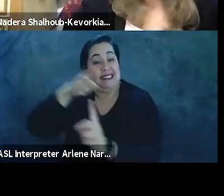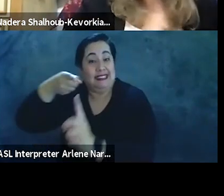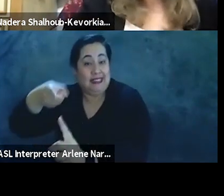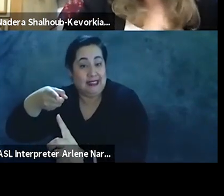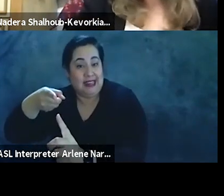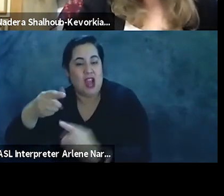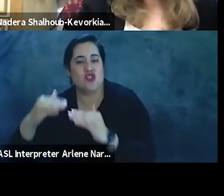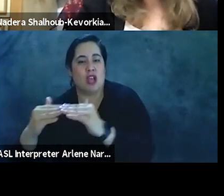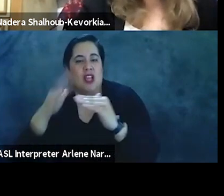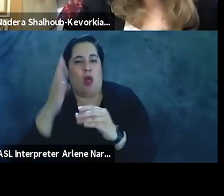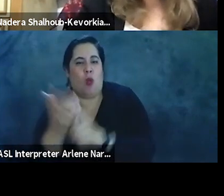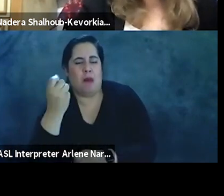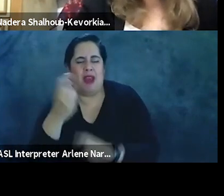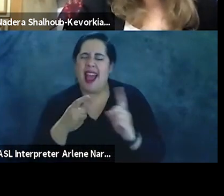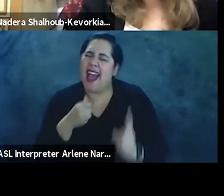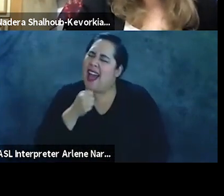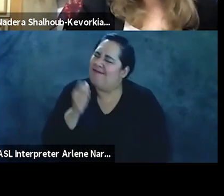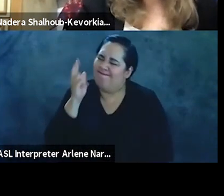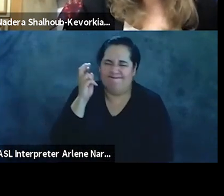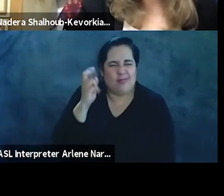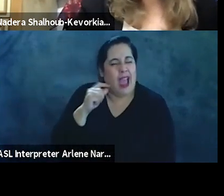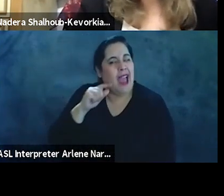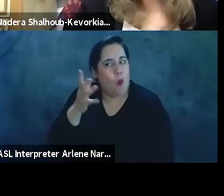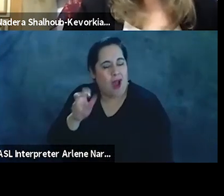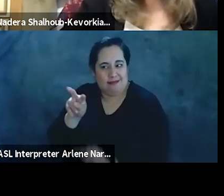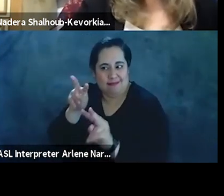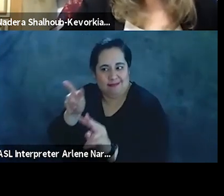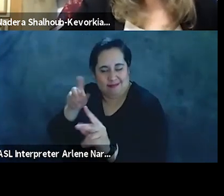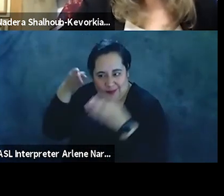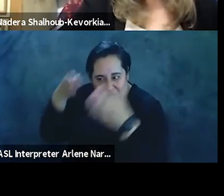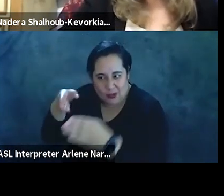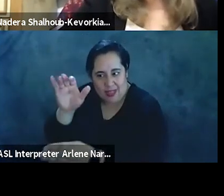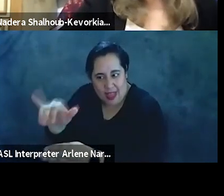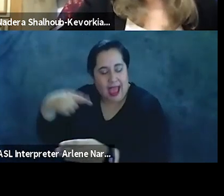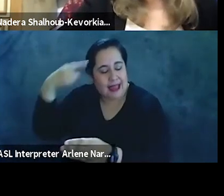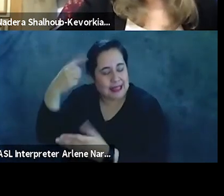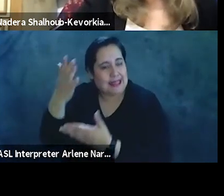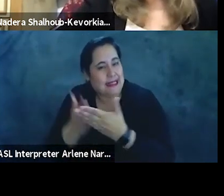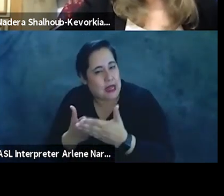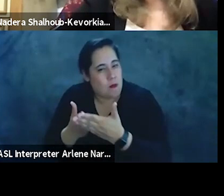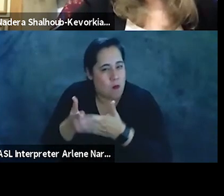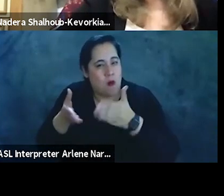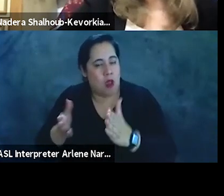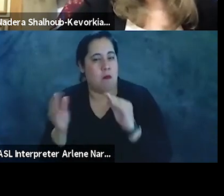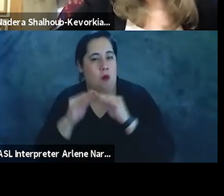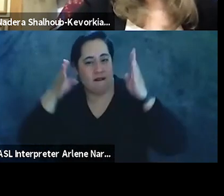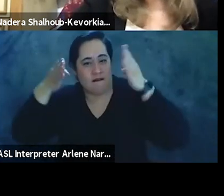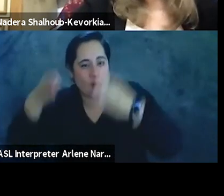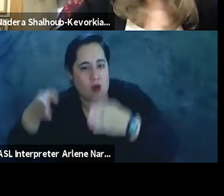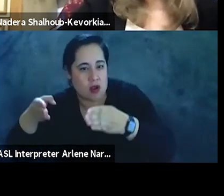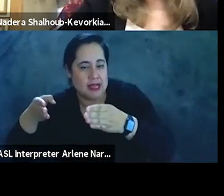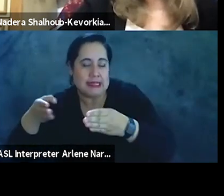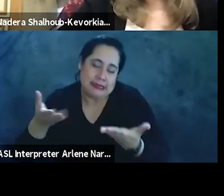And I kind of want us to keep our eyes on that ball, because I think there is, in some sense, more of a focus, at least